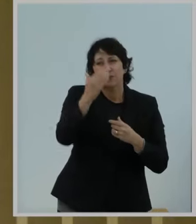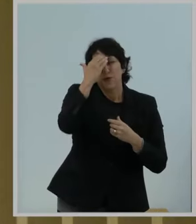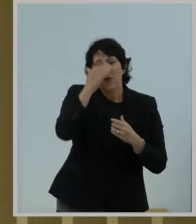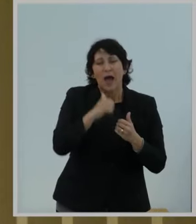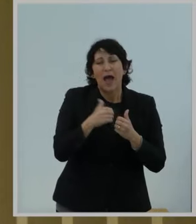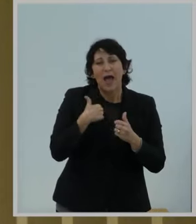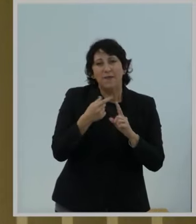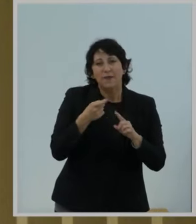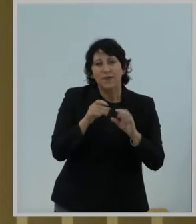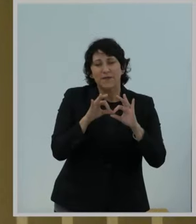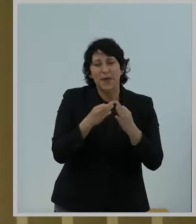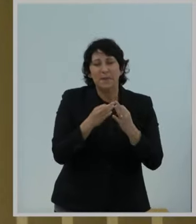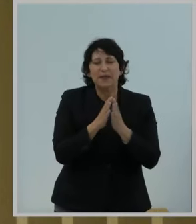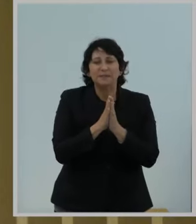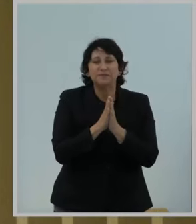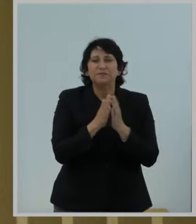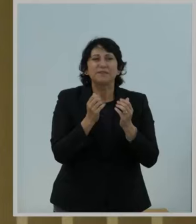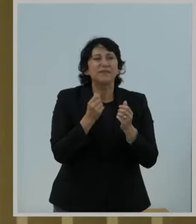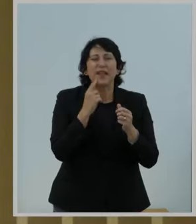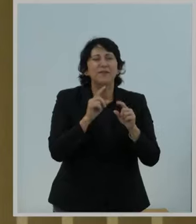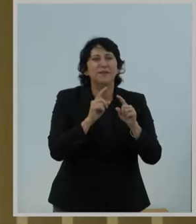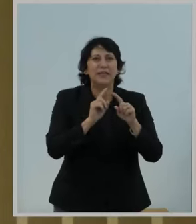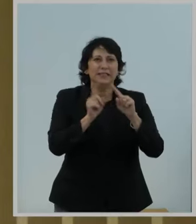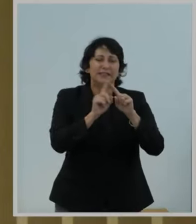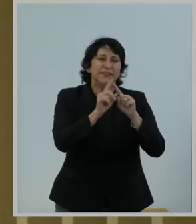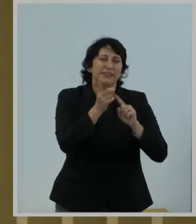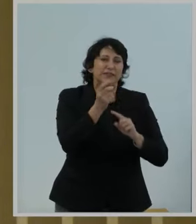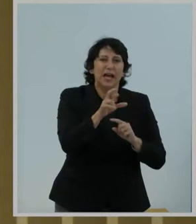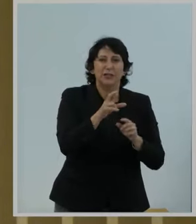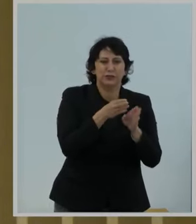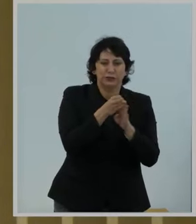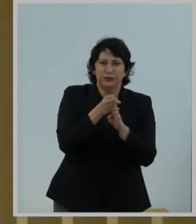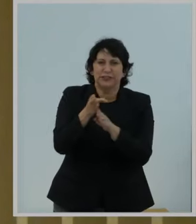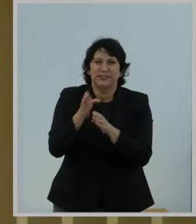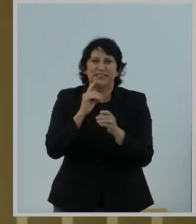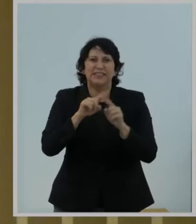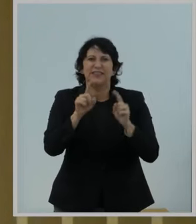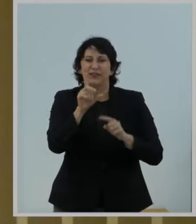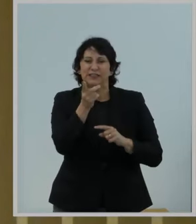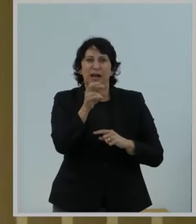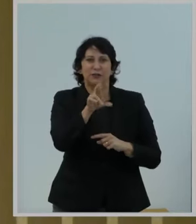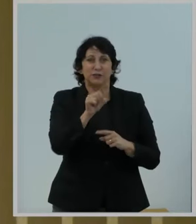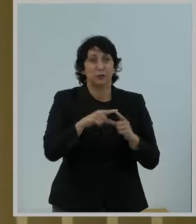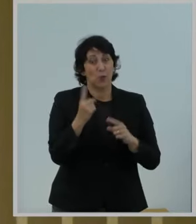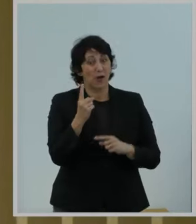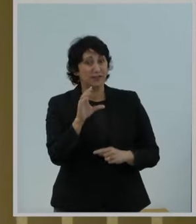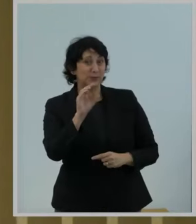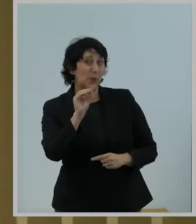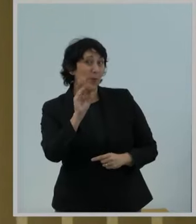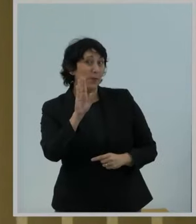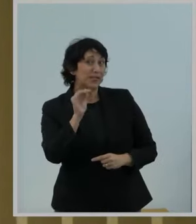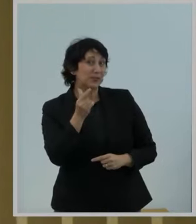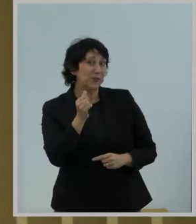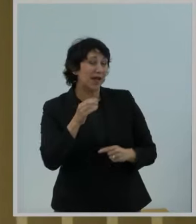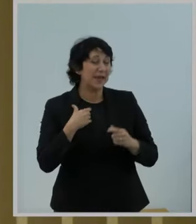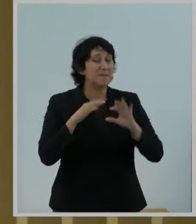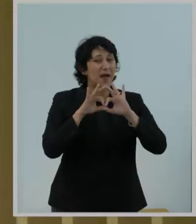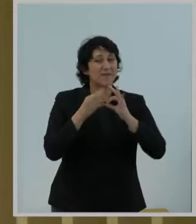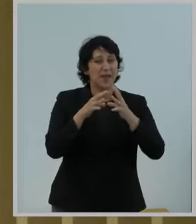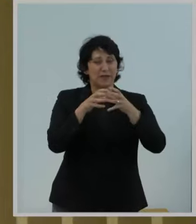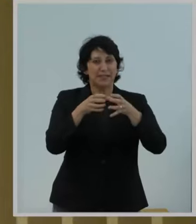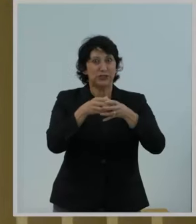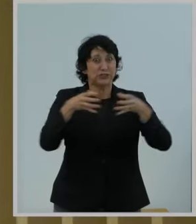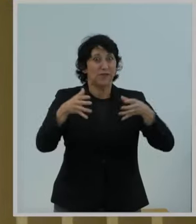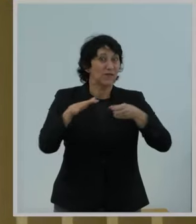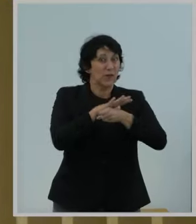a family full of doctors, including one that is an OB-GYN. And so